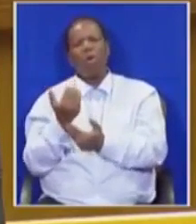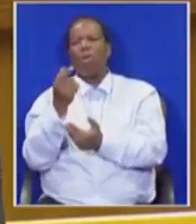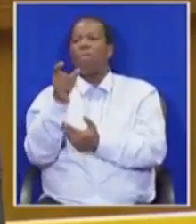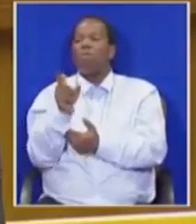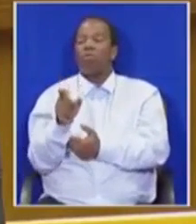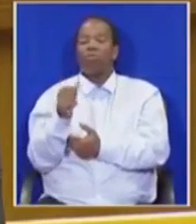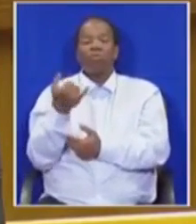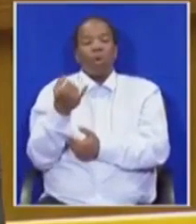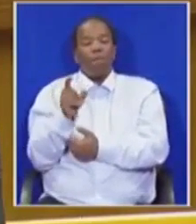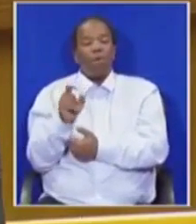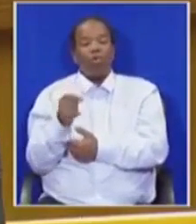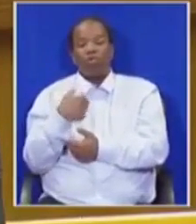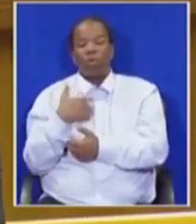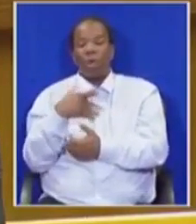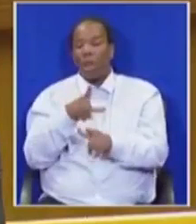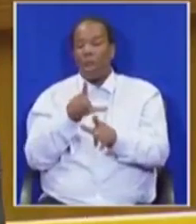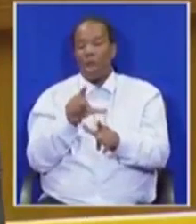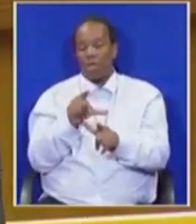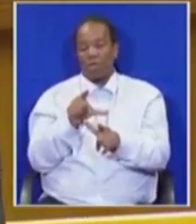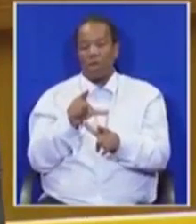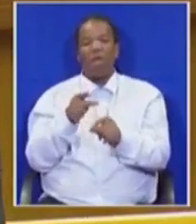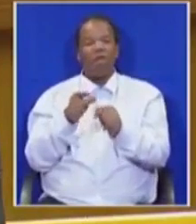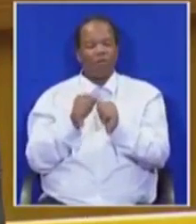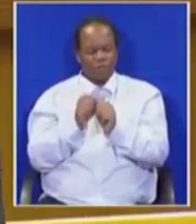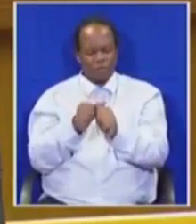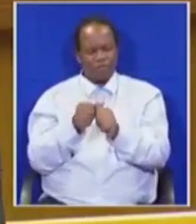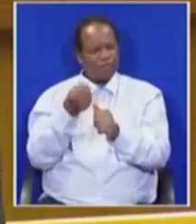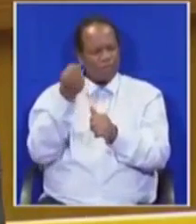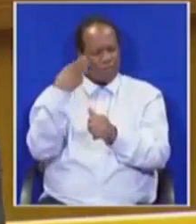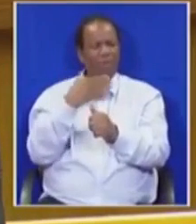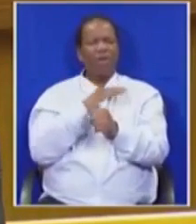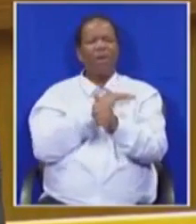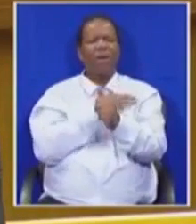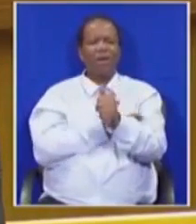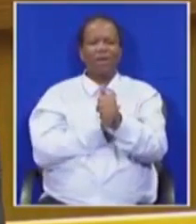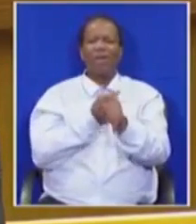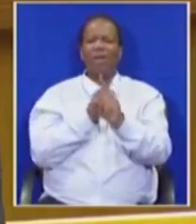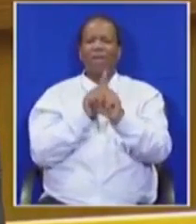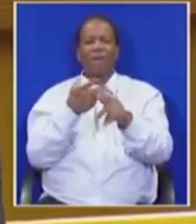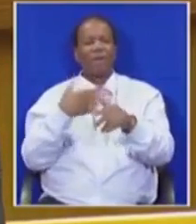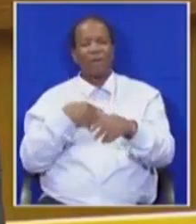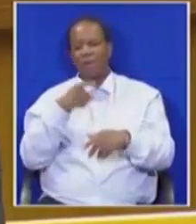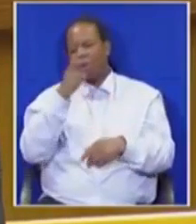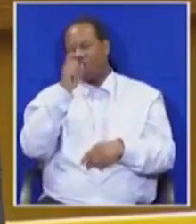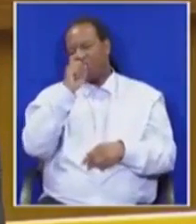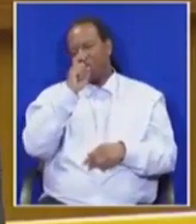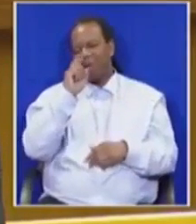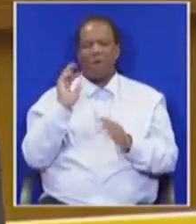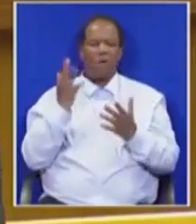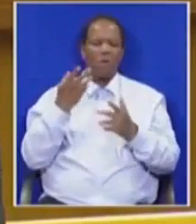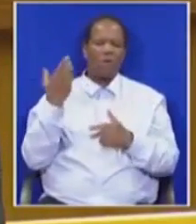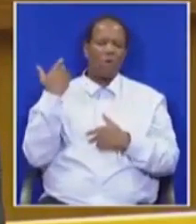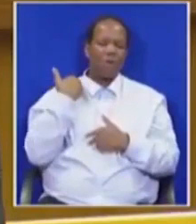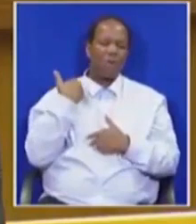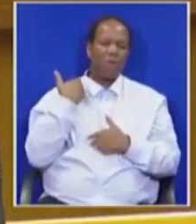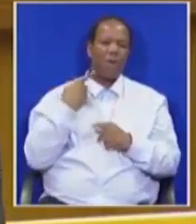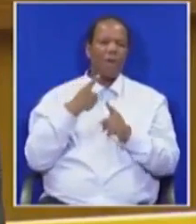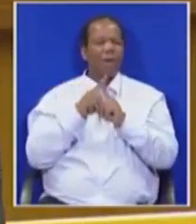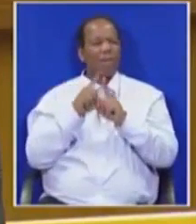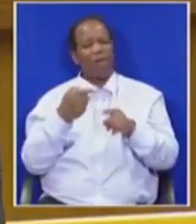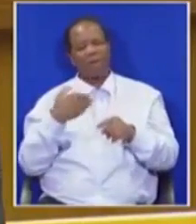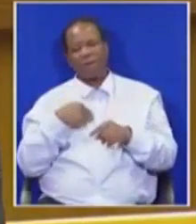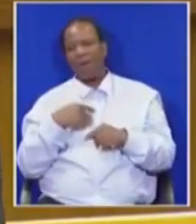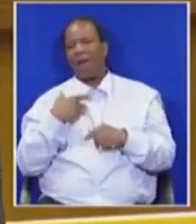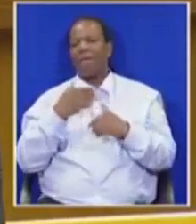dispossessed forgot their mandate. They became drunk in luxury and glory building false reconciliation